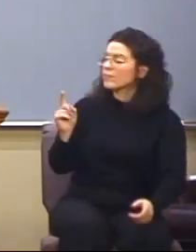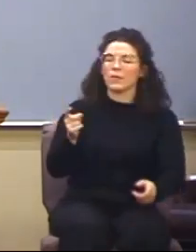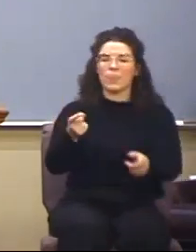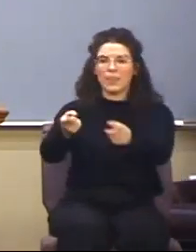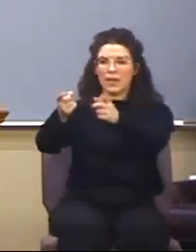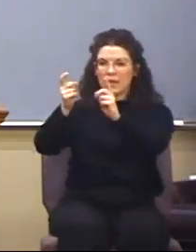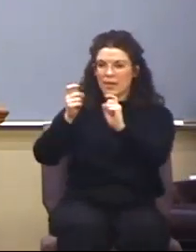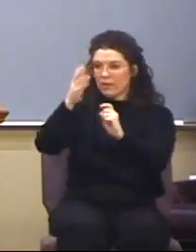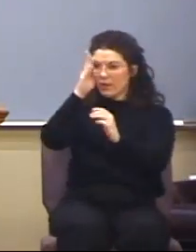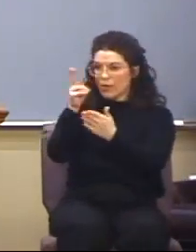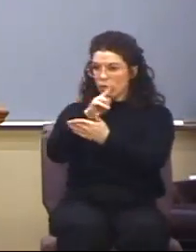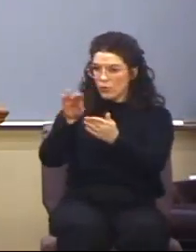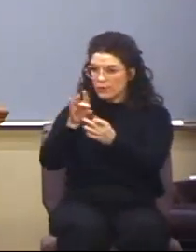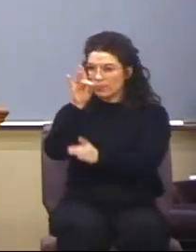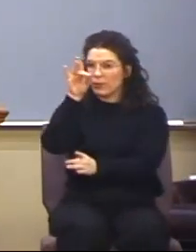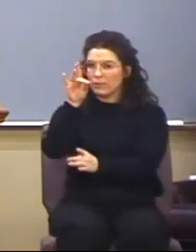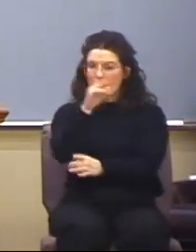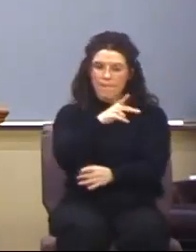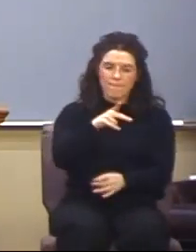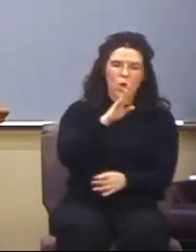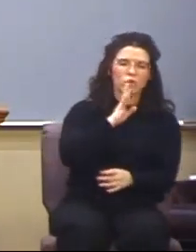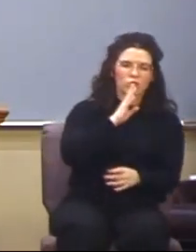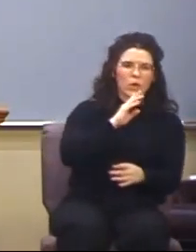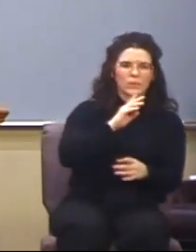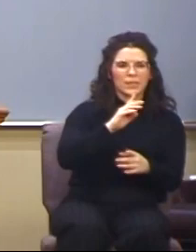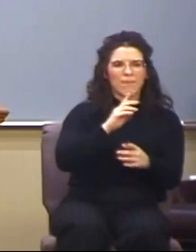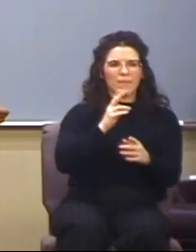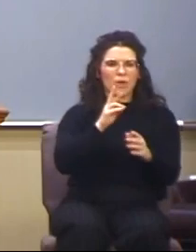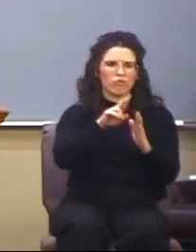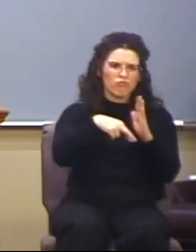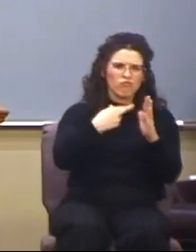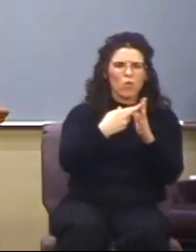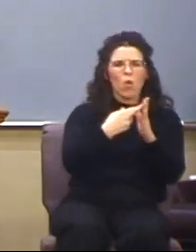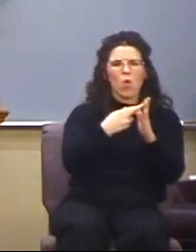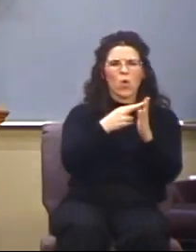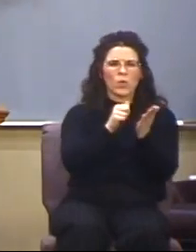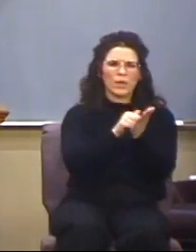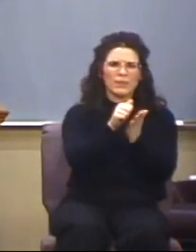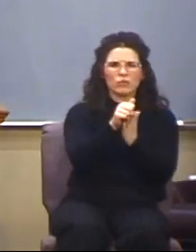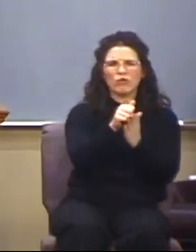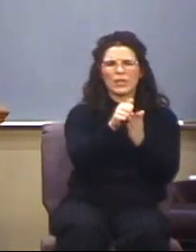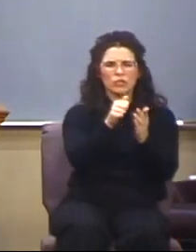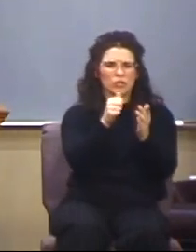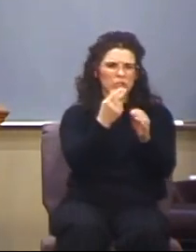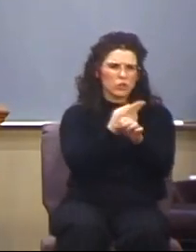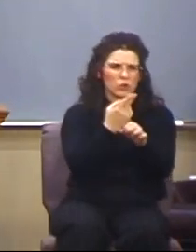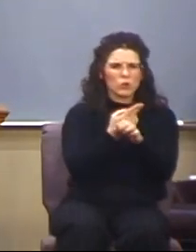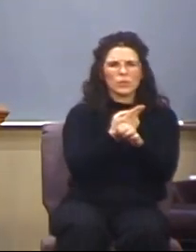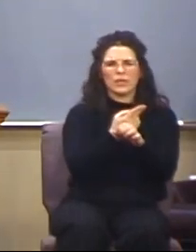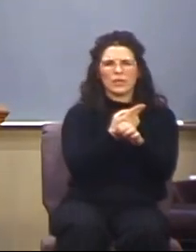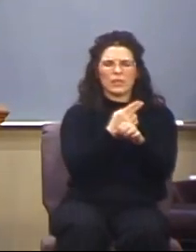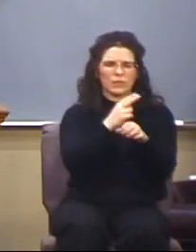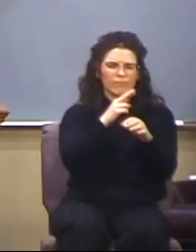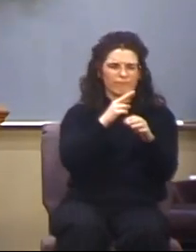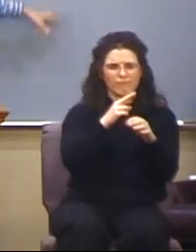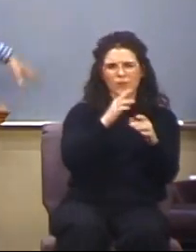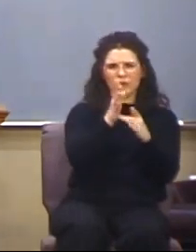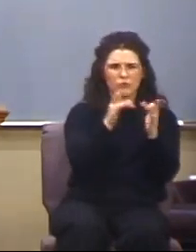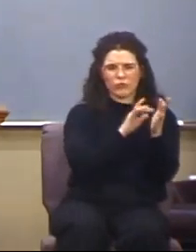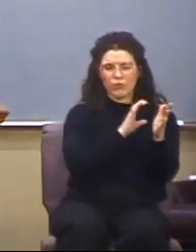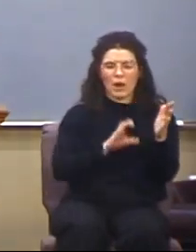then Paul describes the administrations of the Lord Jesus Christ, and then he describes the